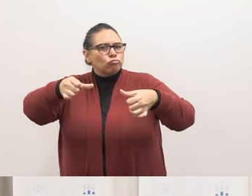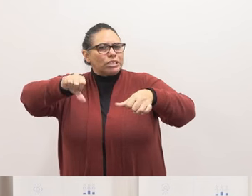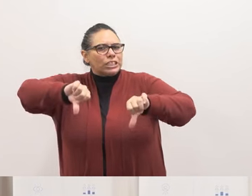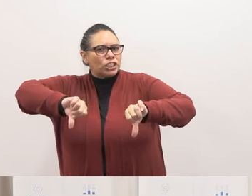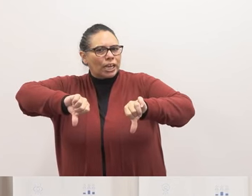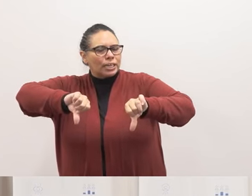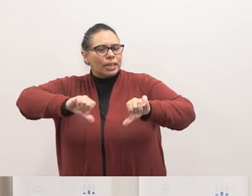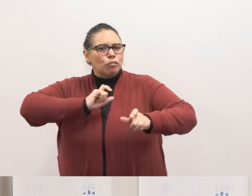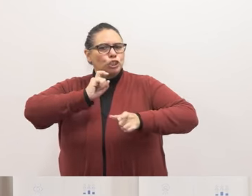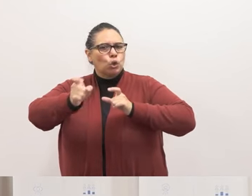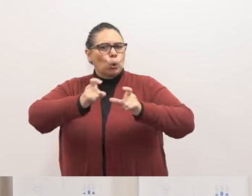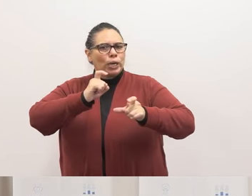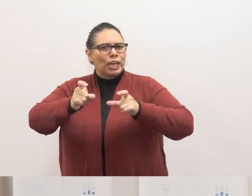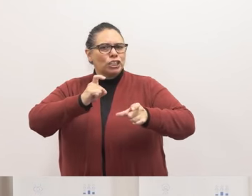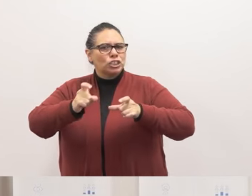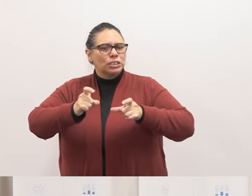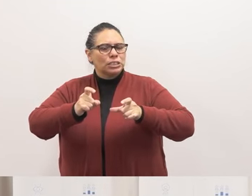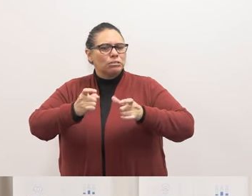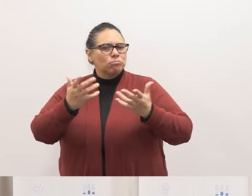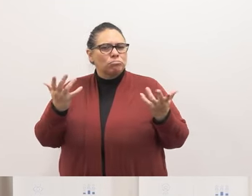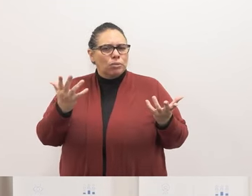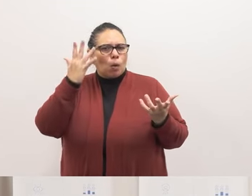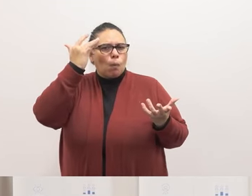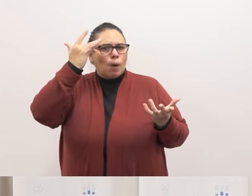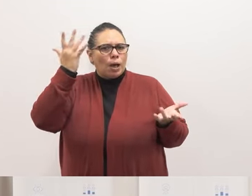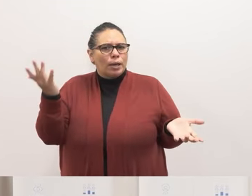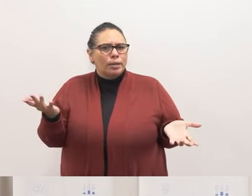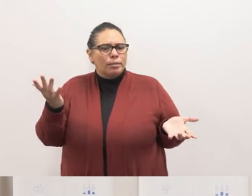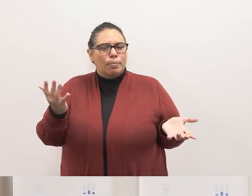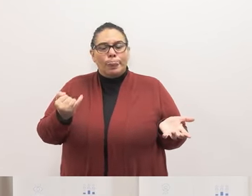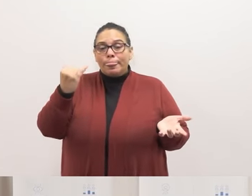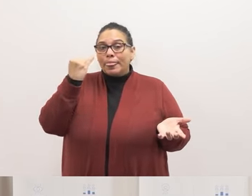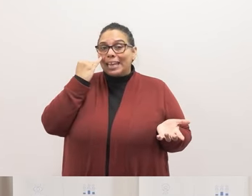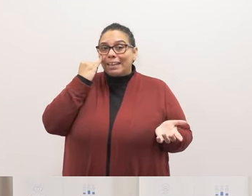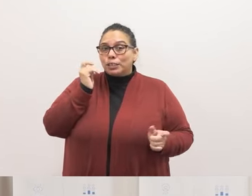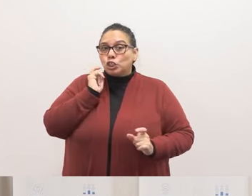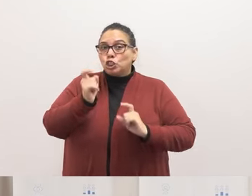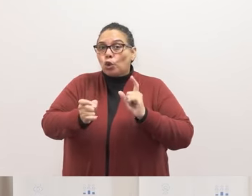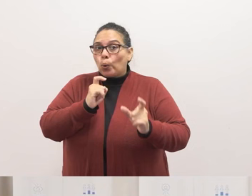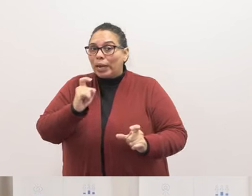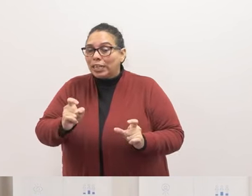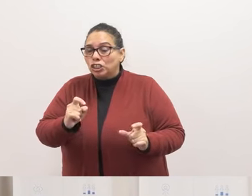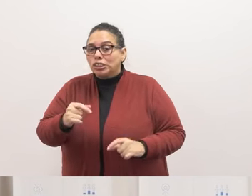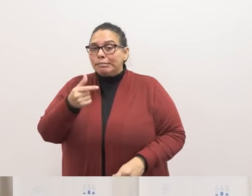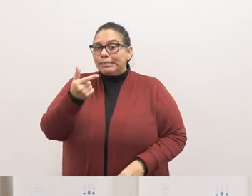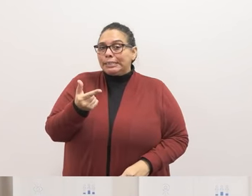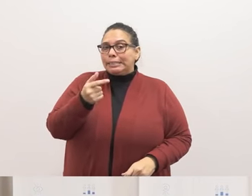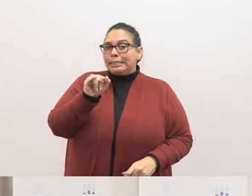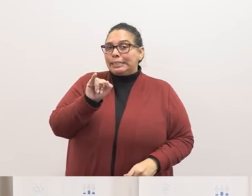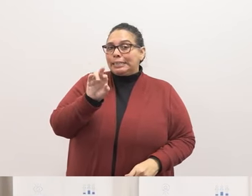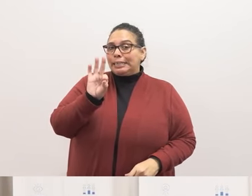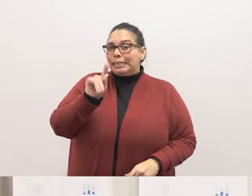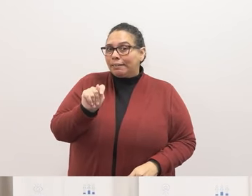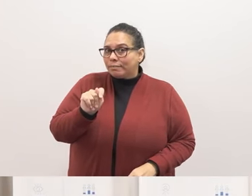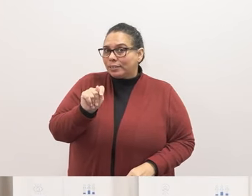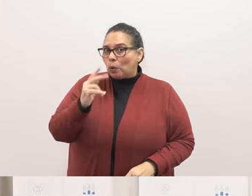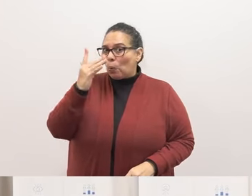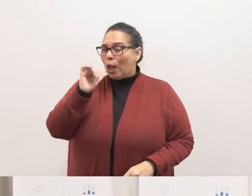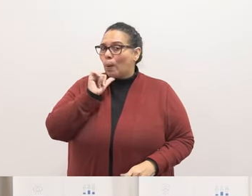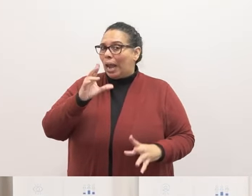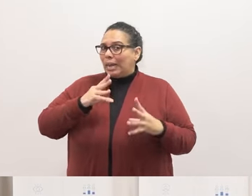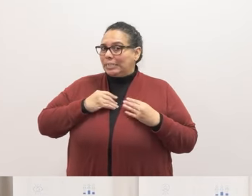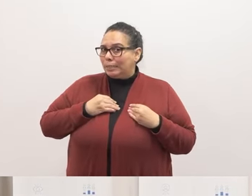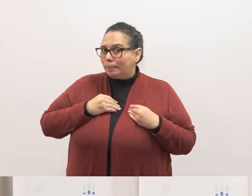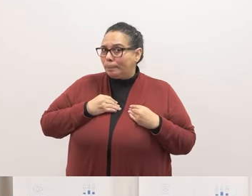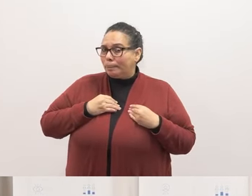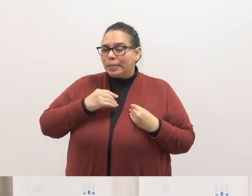terms of donations and gifts and why, um, if this is a donation or a gift, um, why aren't we accepting it?